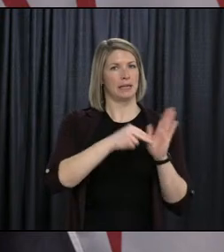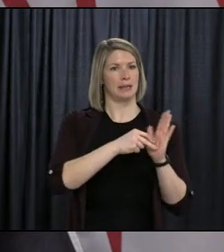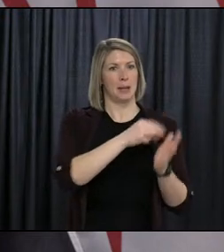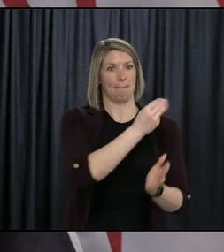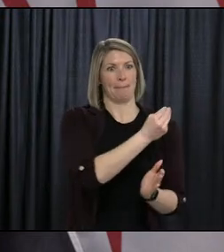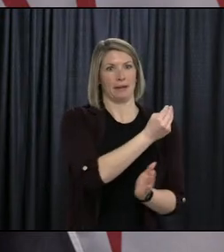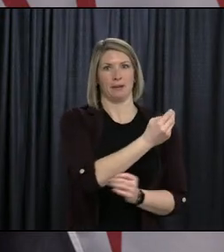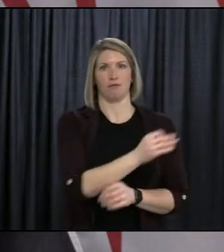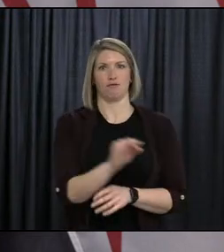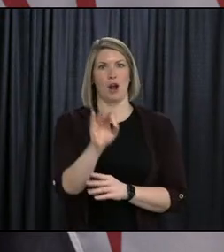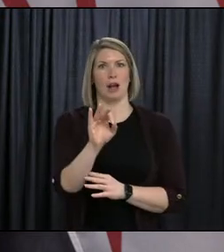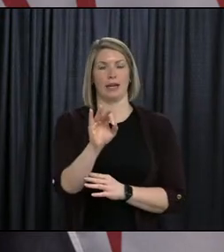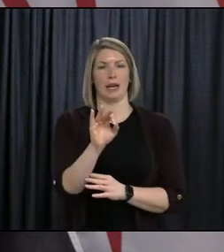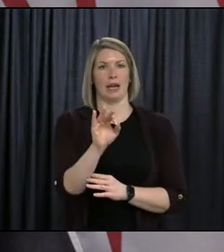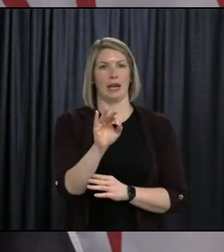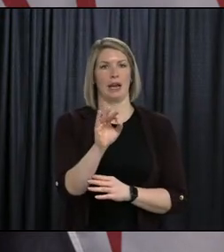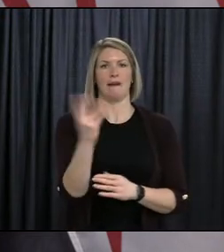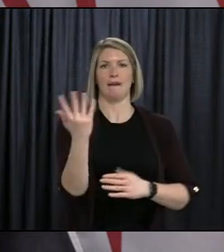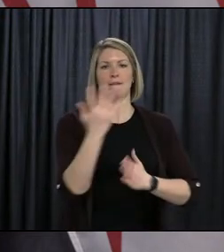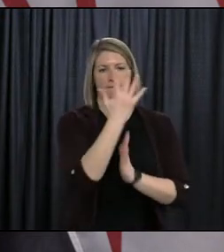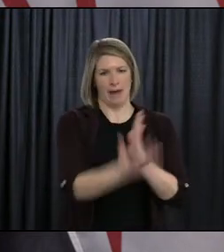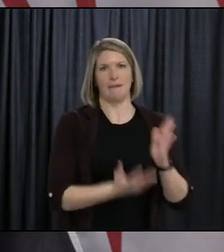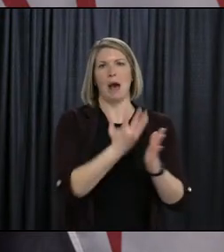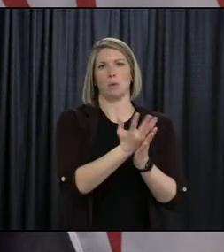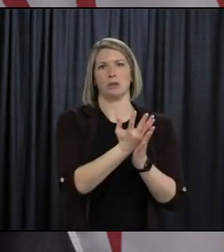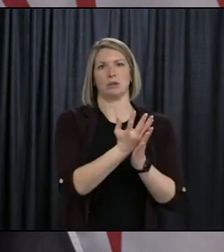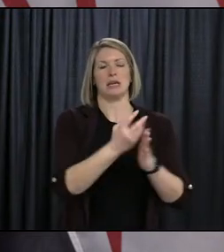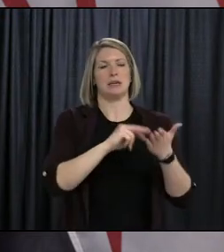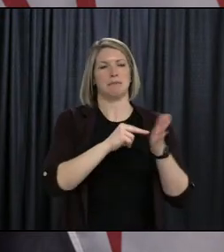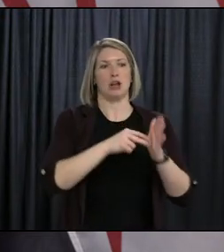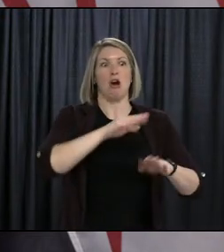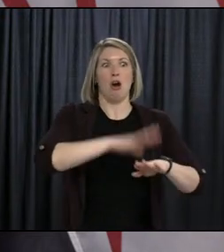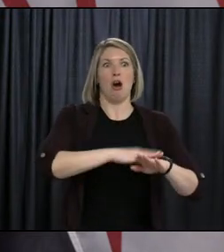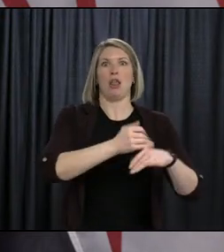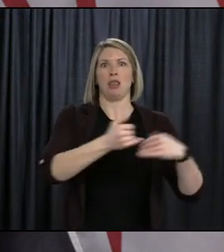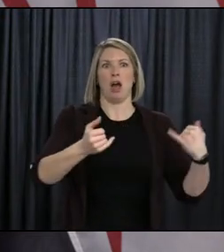synchronous online activity.